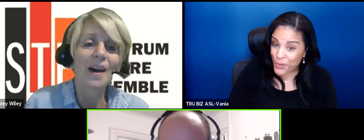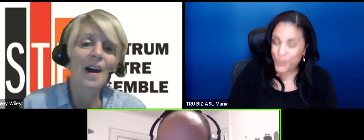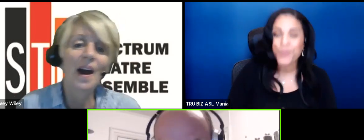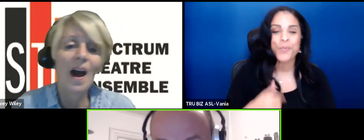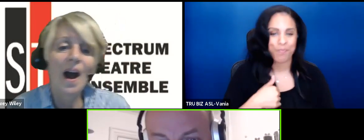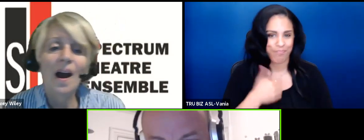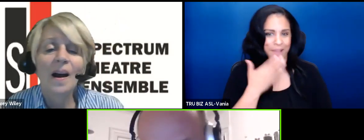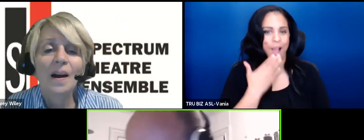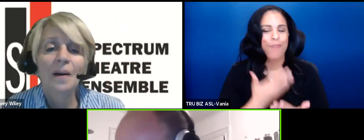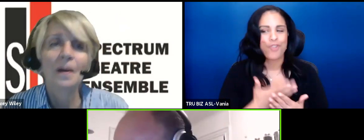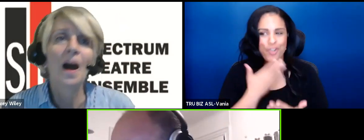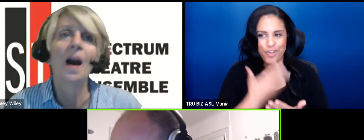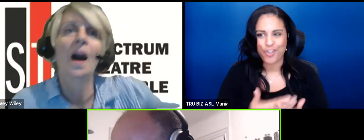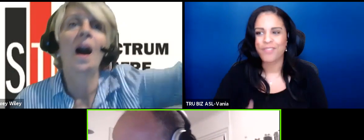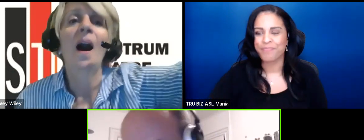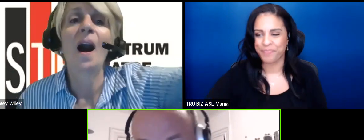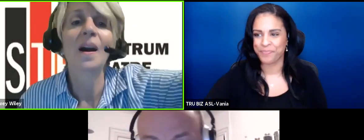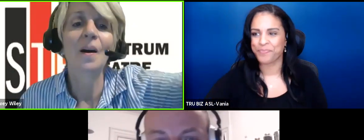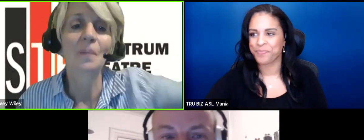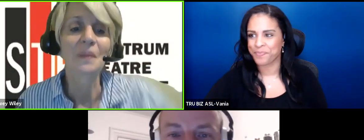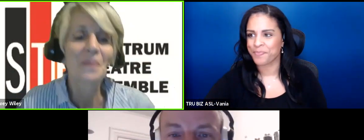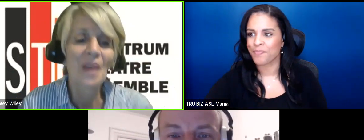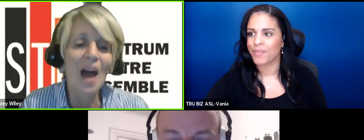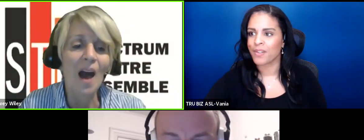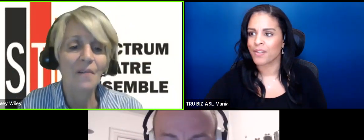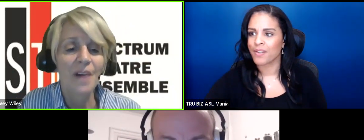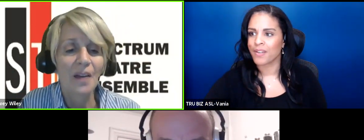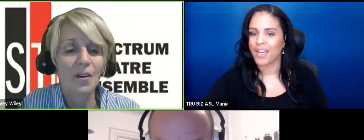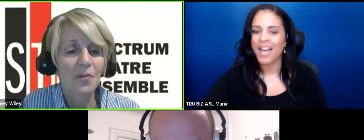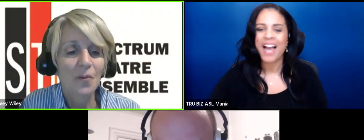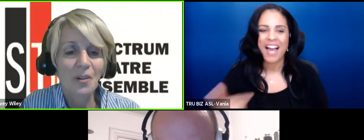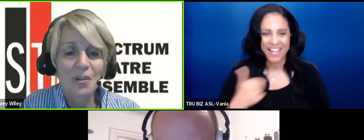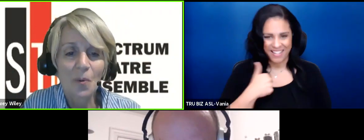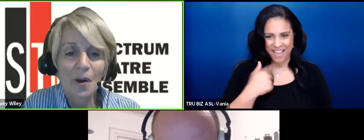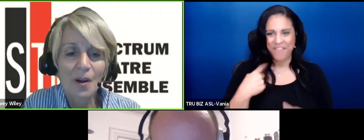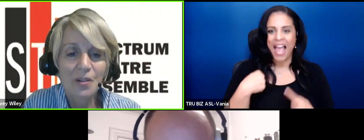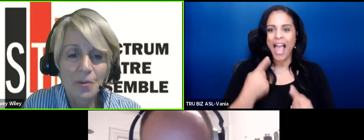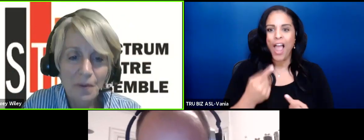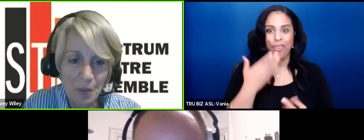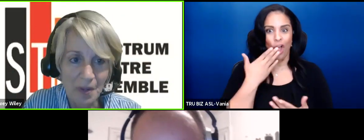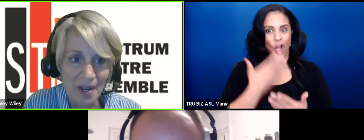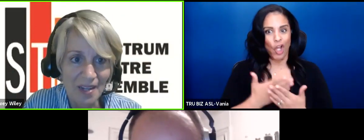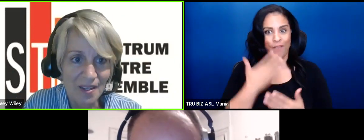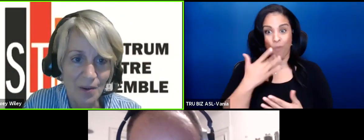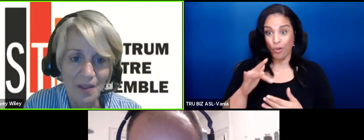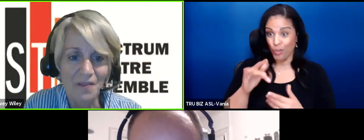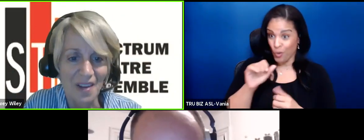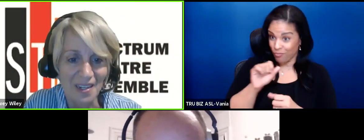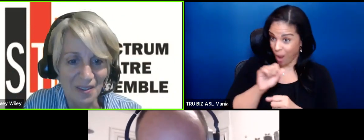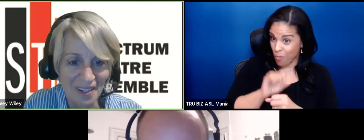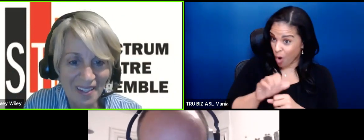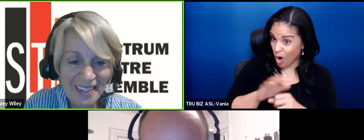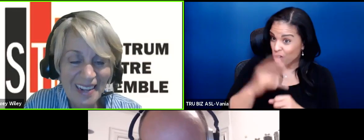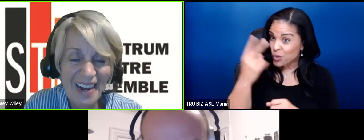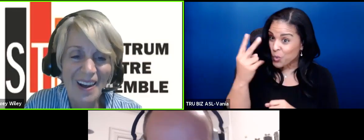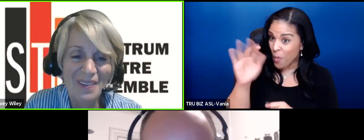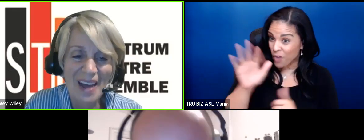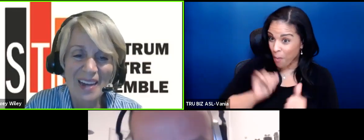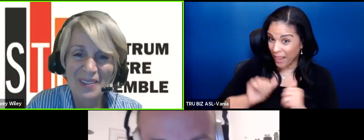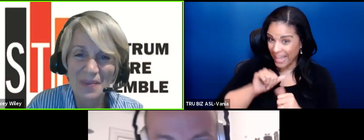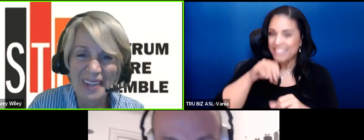good. Good. I am I've had the good fortune to work on two of your plays that are in the festival.